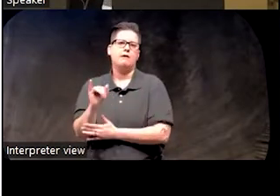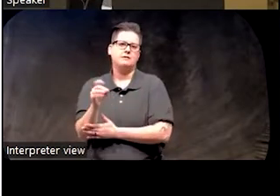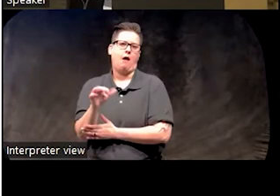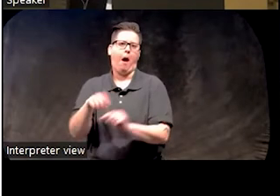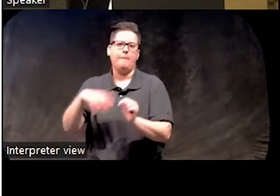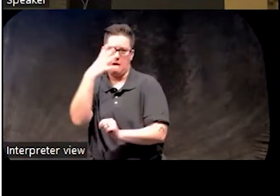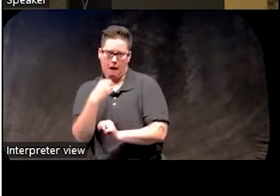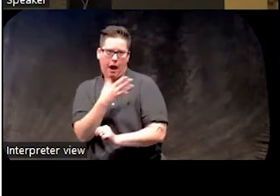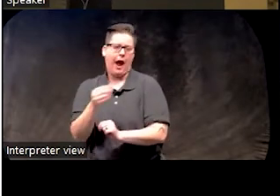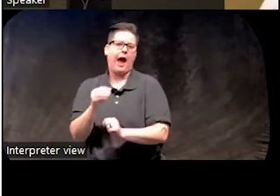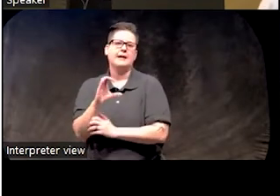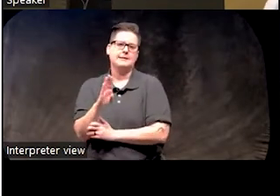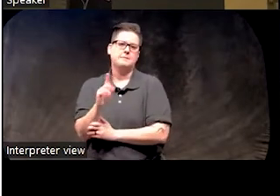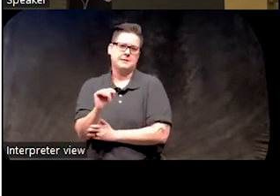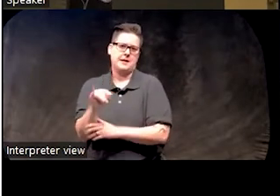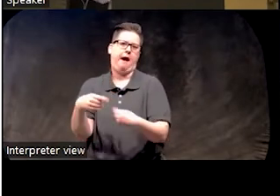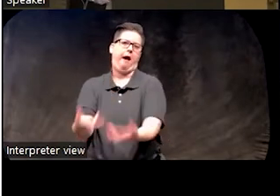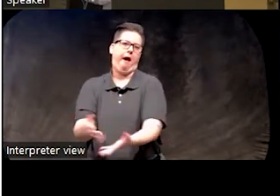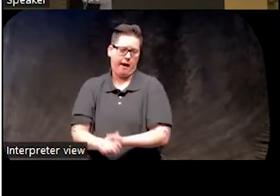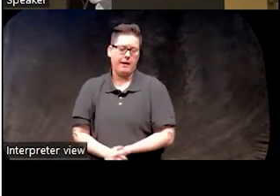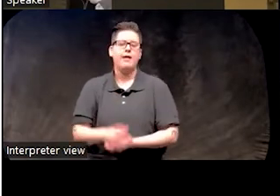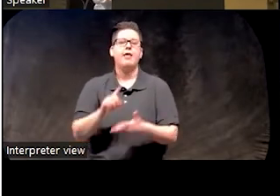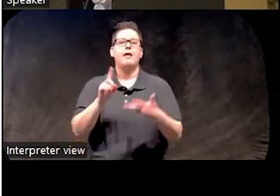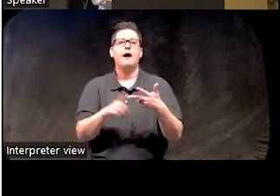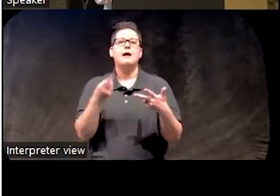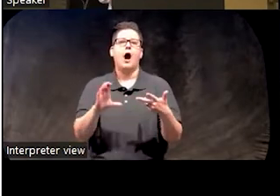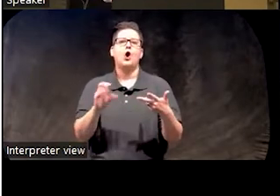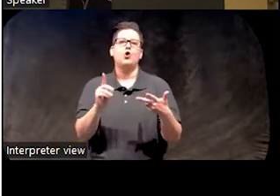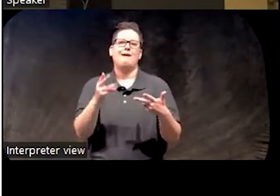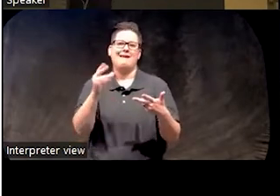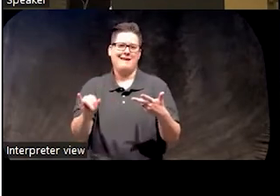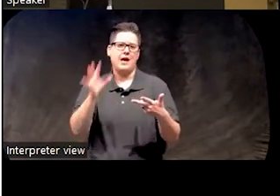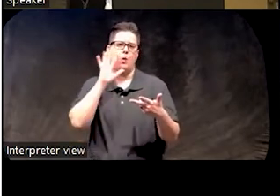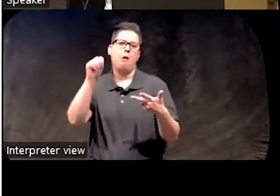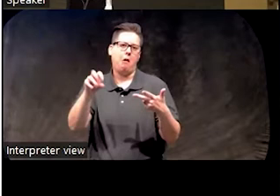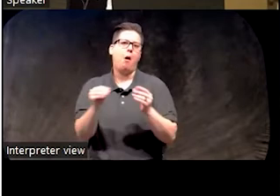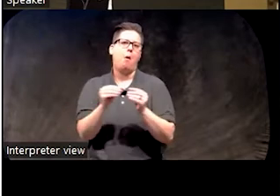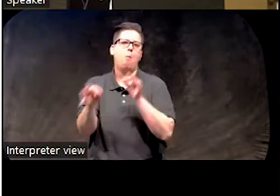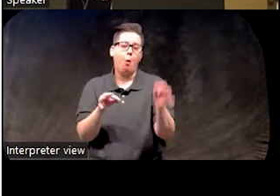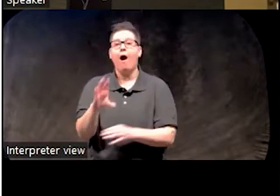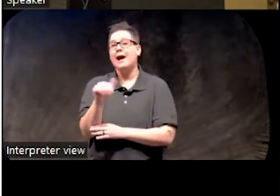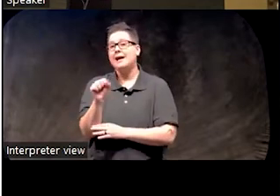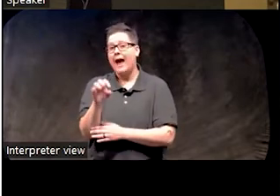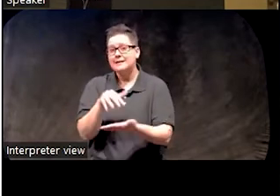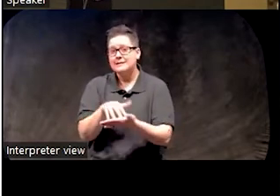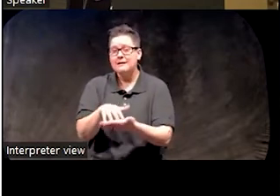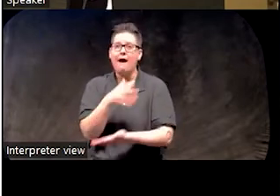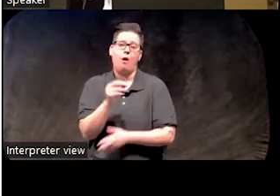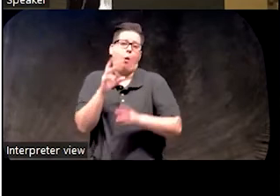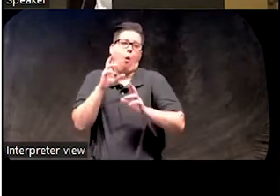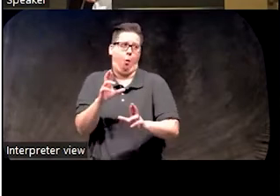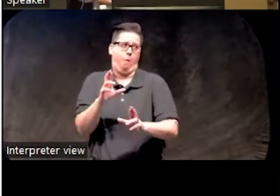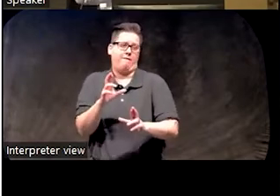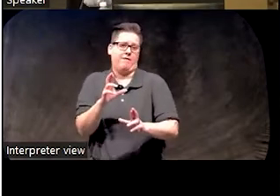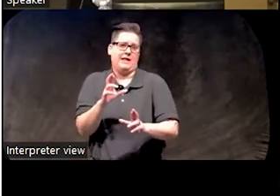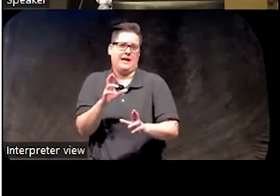and delivery of CBT-I. Dr. Kudahy will then be presenting some additional information, a case study, and hopefully we